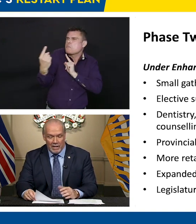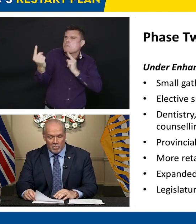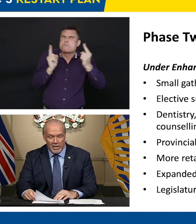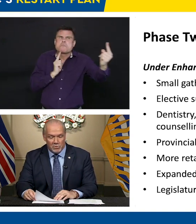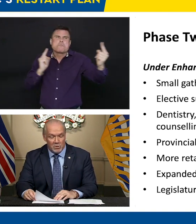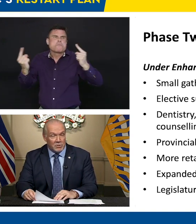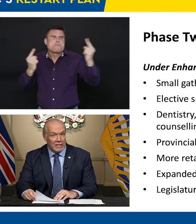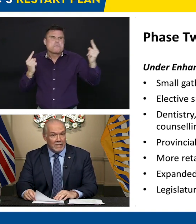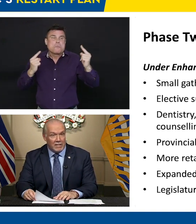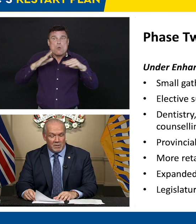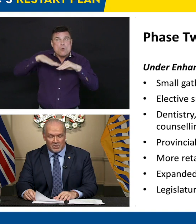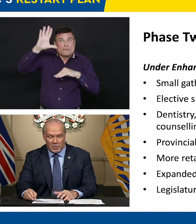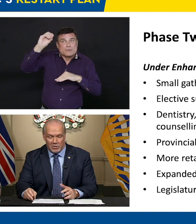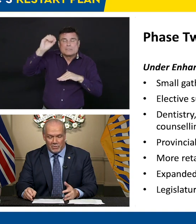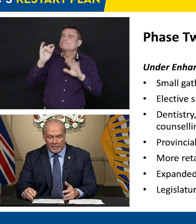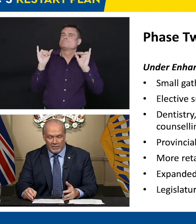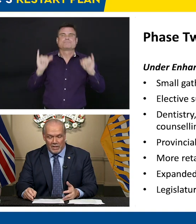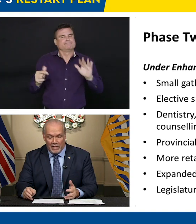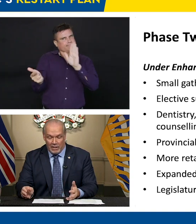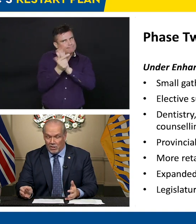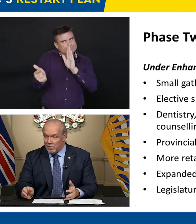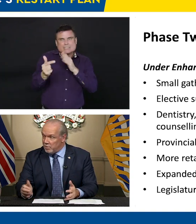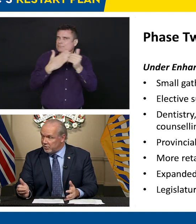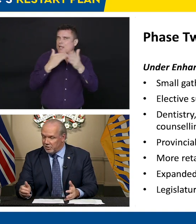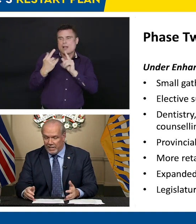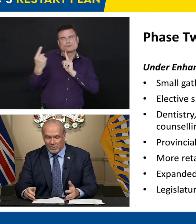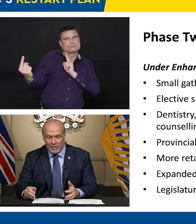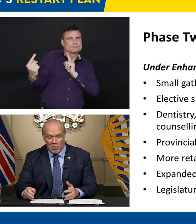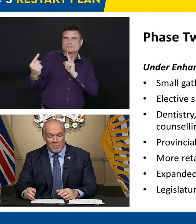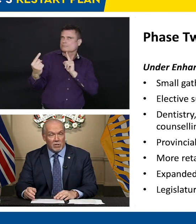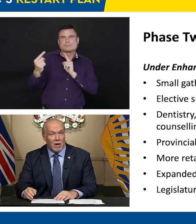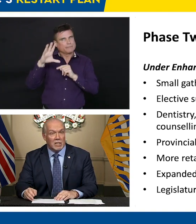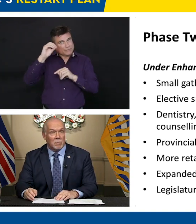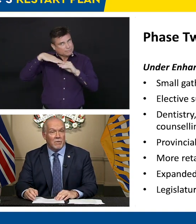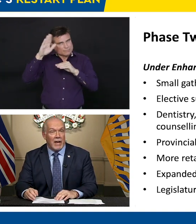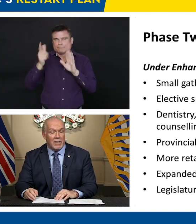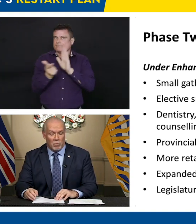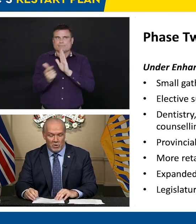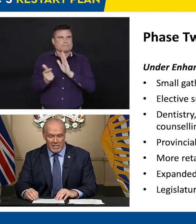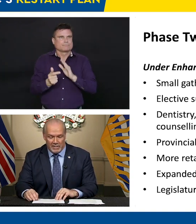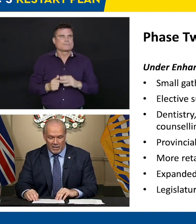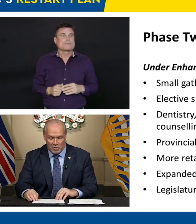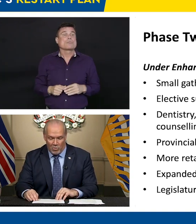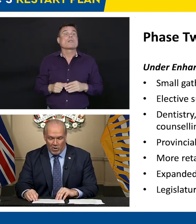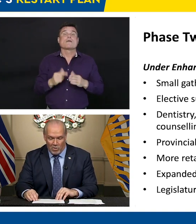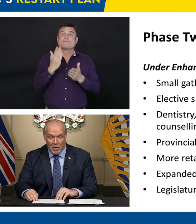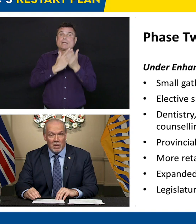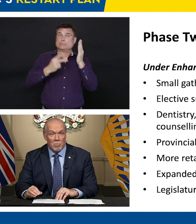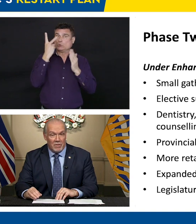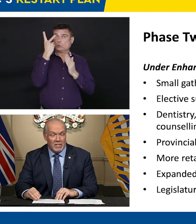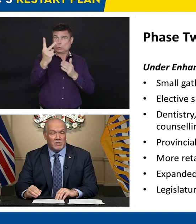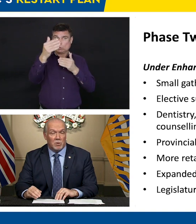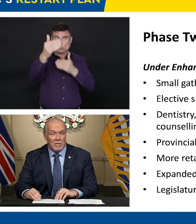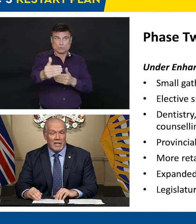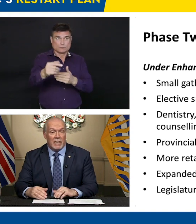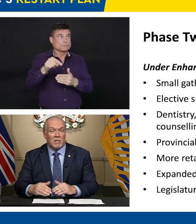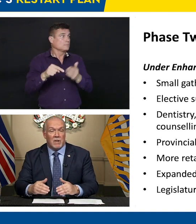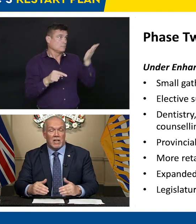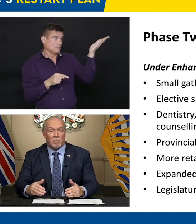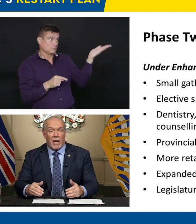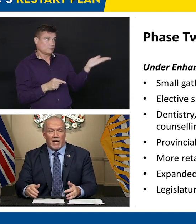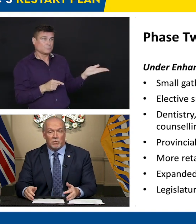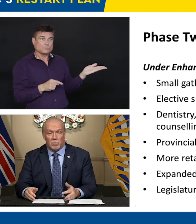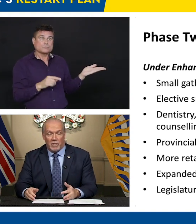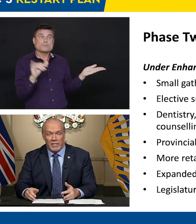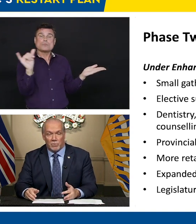reintroducing elective surgeries. Dr. Minister Dix and I will be talking about that in more detail tomorrow. But this is the beginning